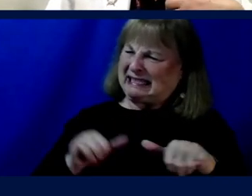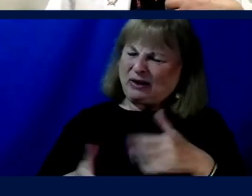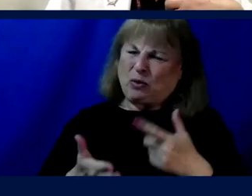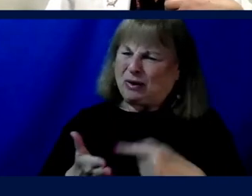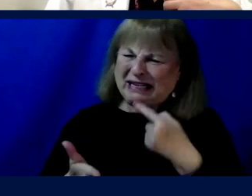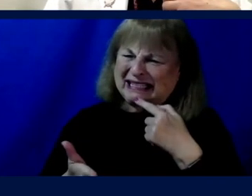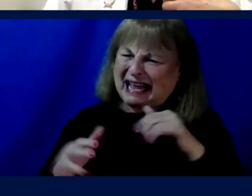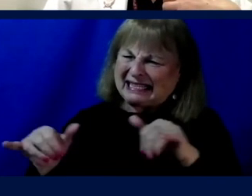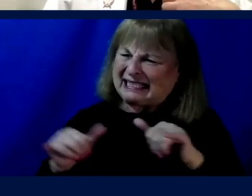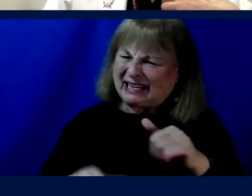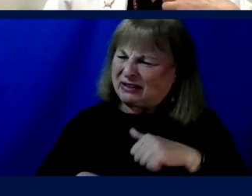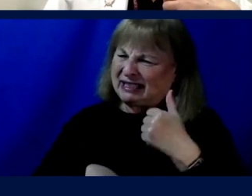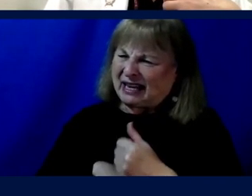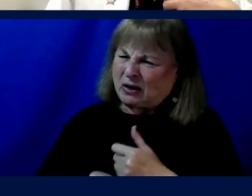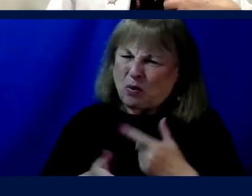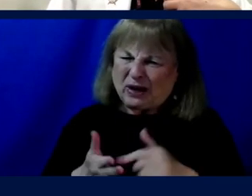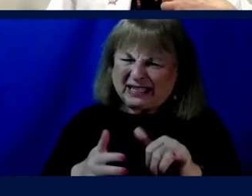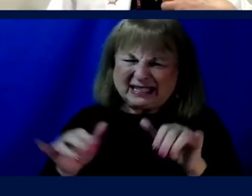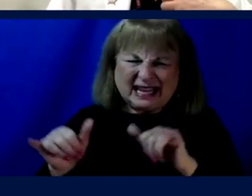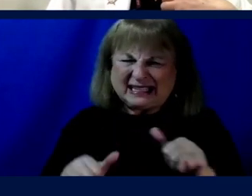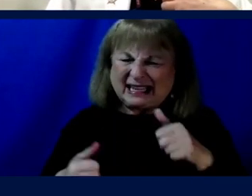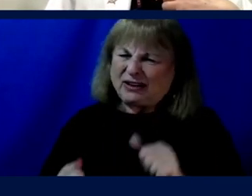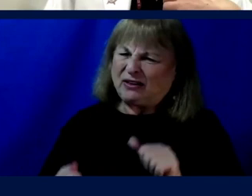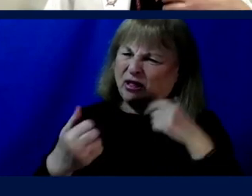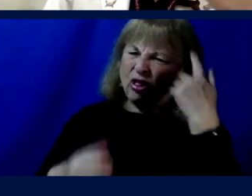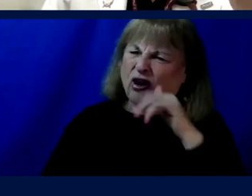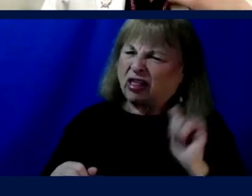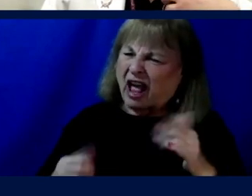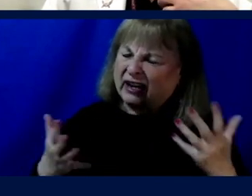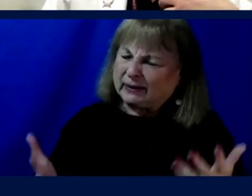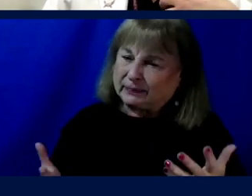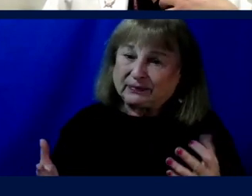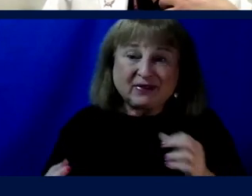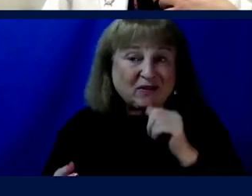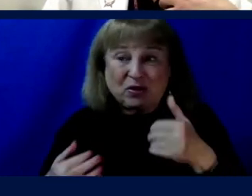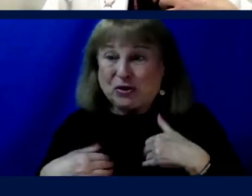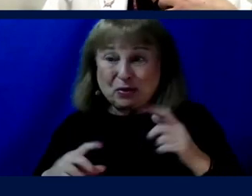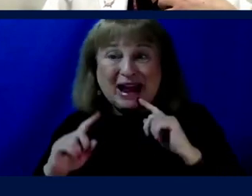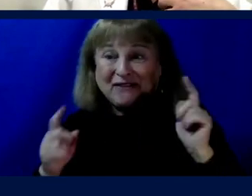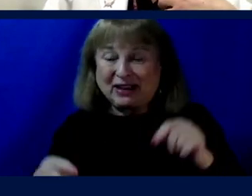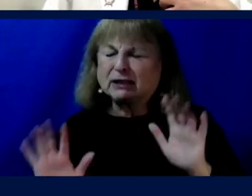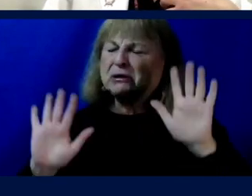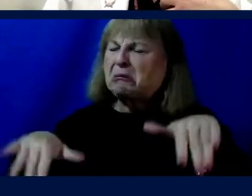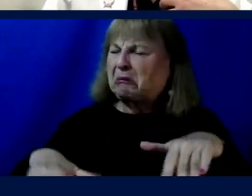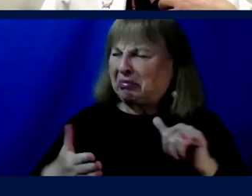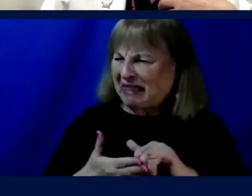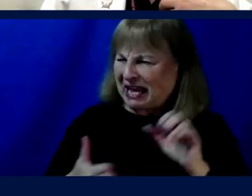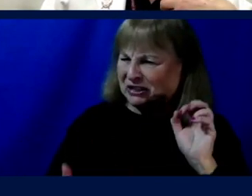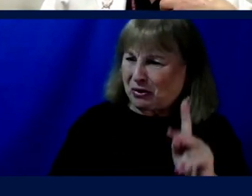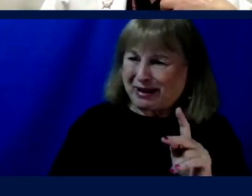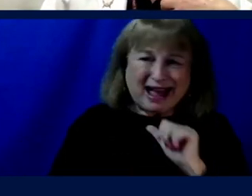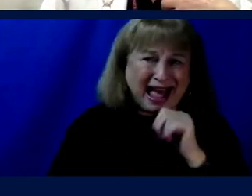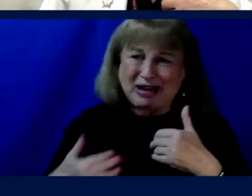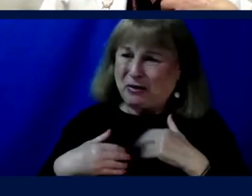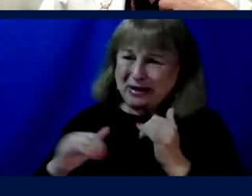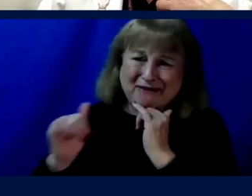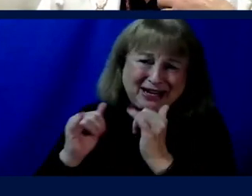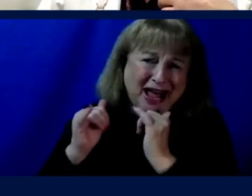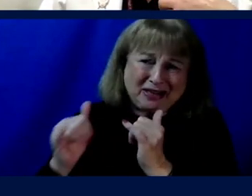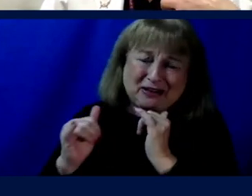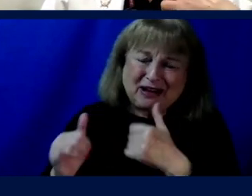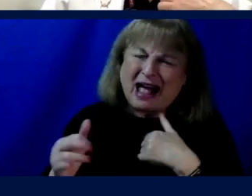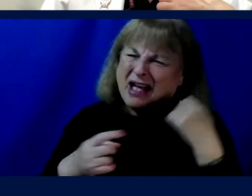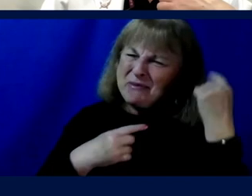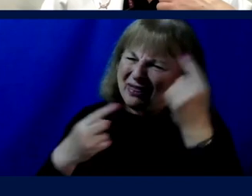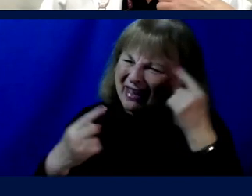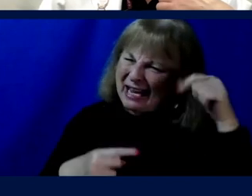that standard set to? And what is that standard based on? And if you don't have the answer to that, that's okay. I don't either. And I've been